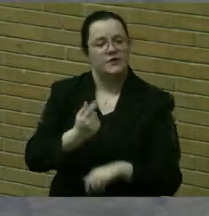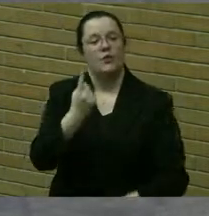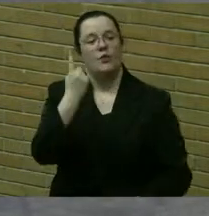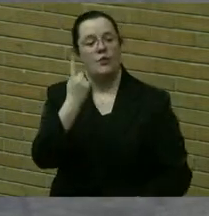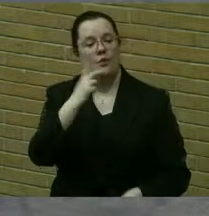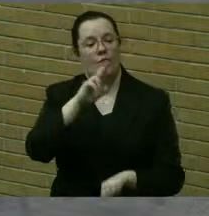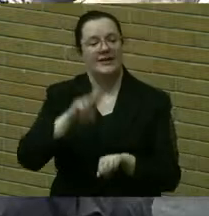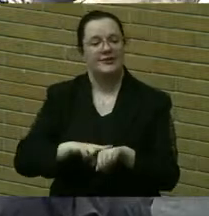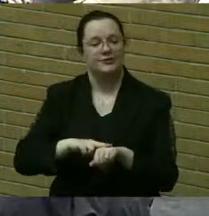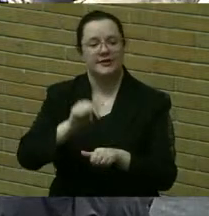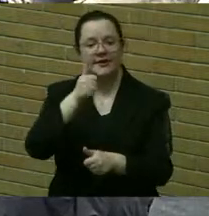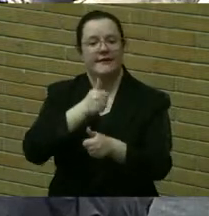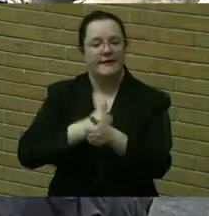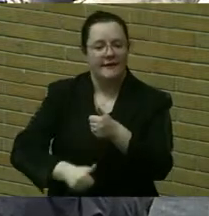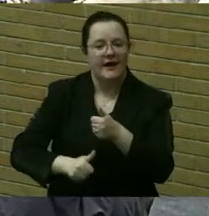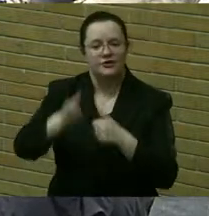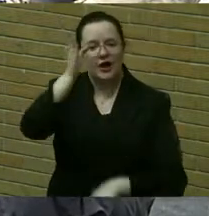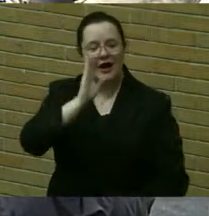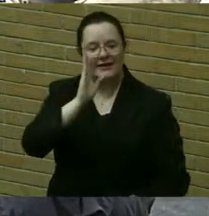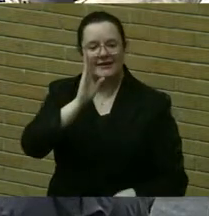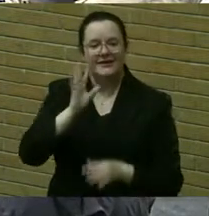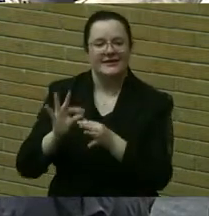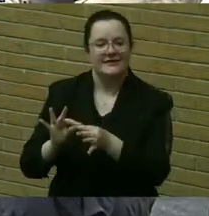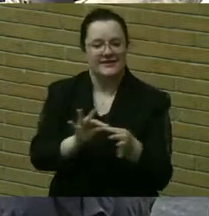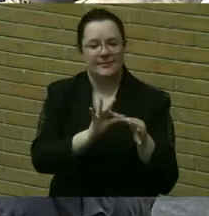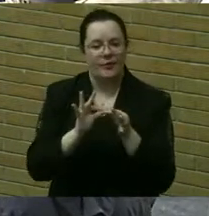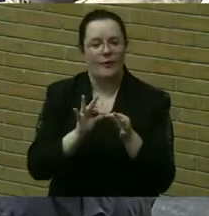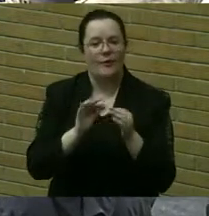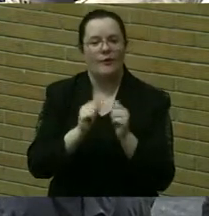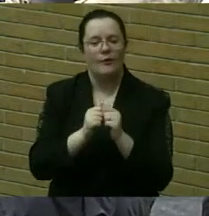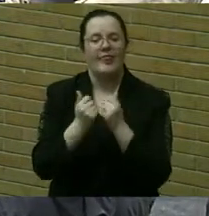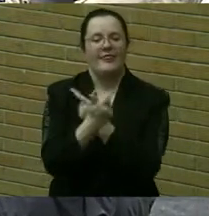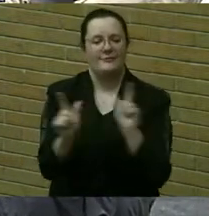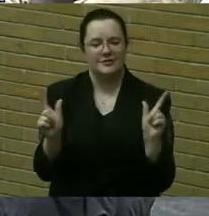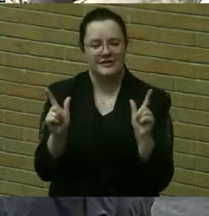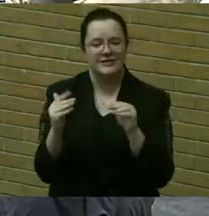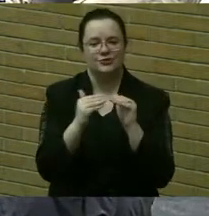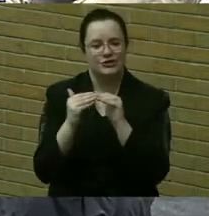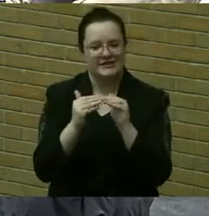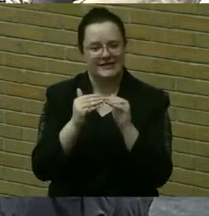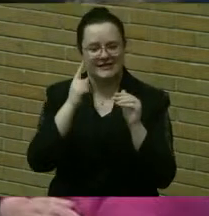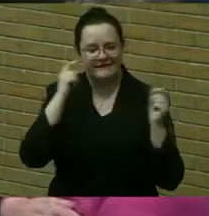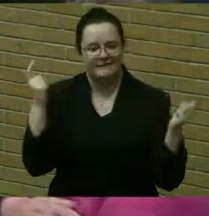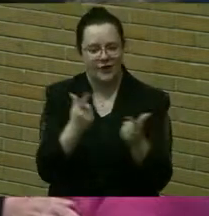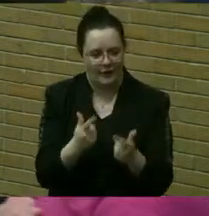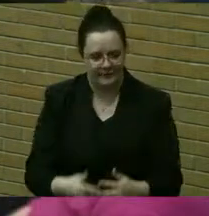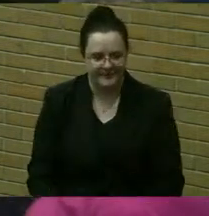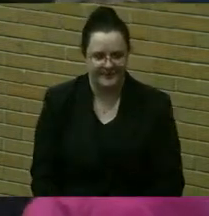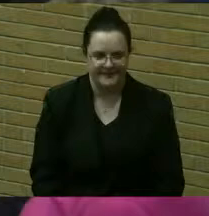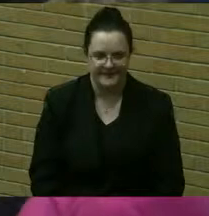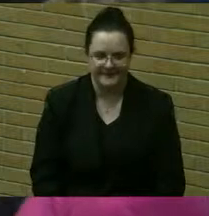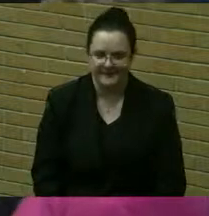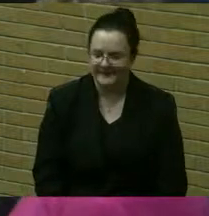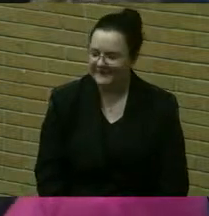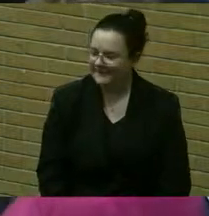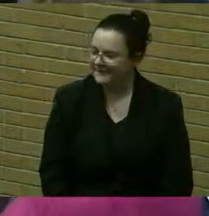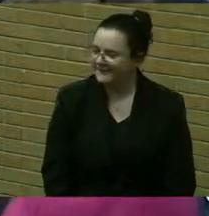stands, one nation under God, indivisible, with liberty and justice for all.